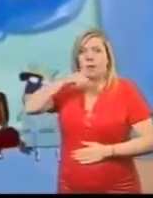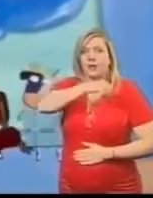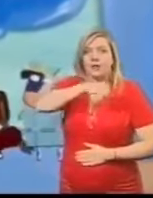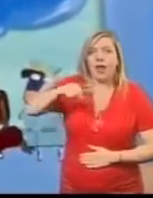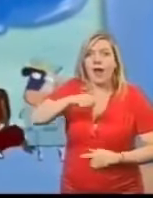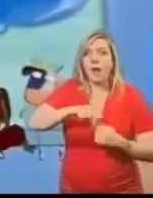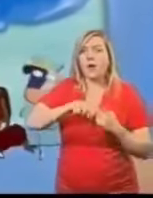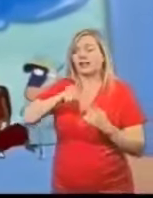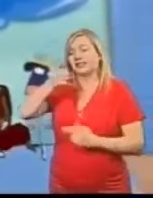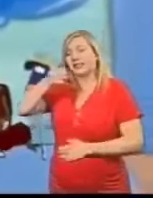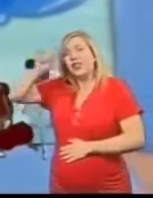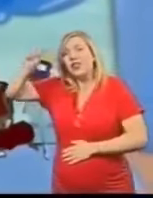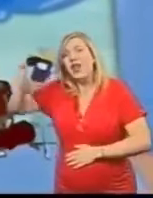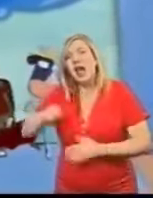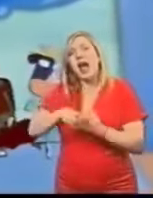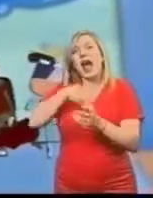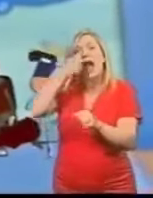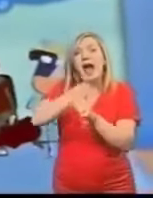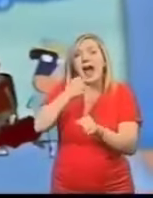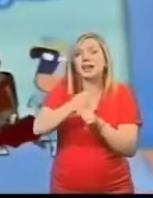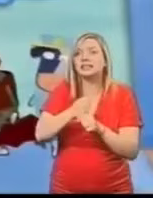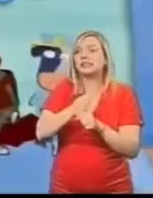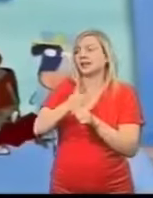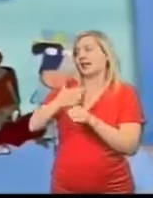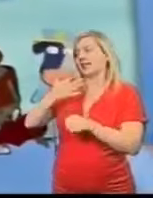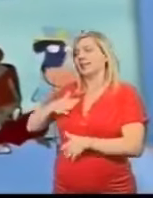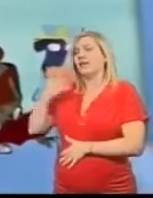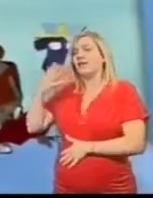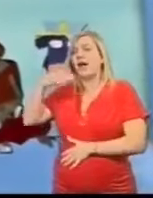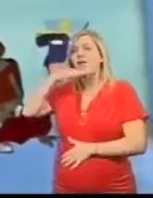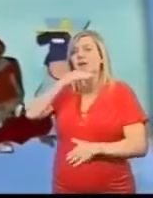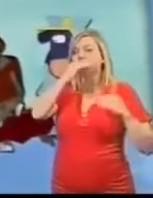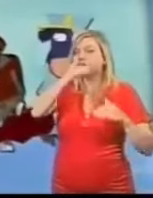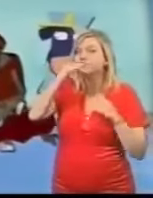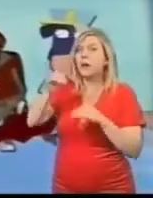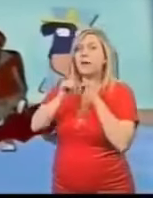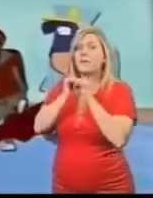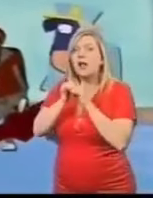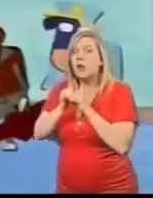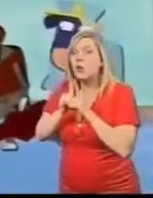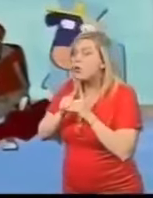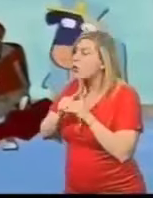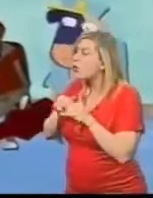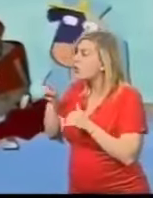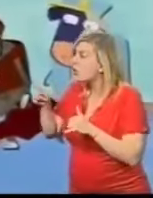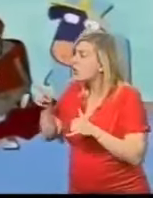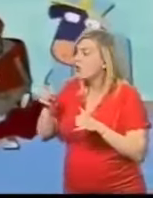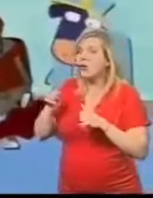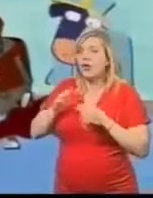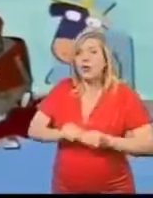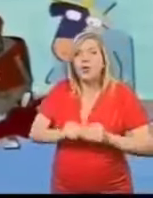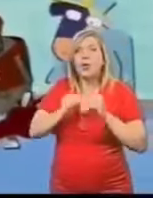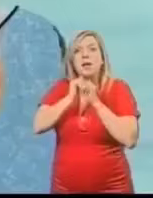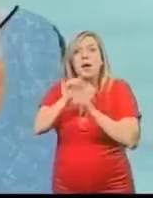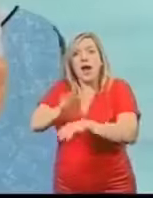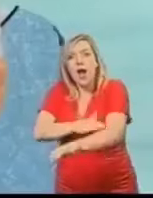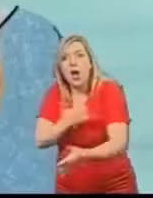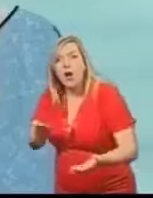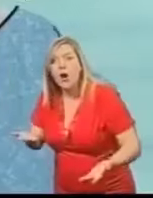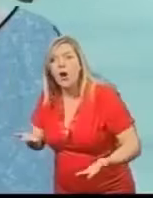thousand extra large eggs But still need five hundred litres of milk How long does it take to turn grass pudding into milk, Dippy?